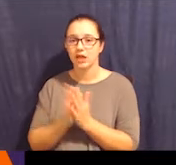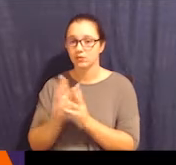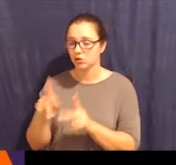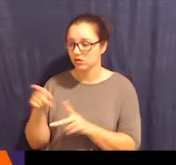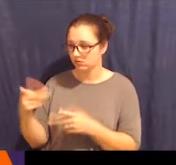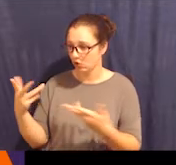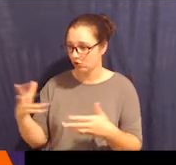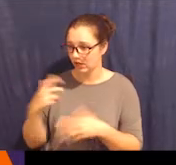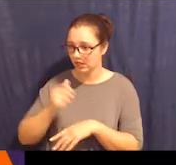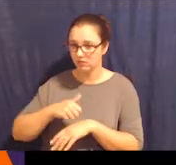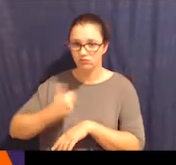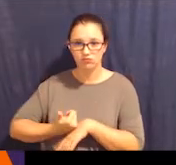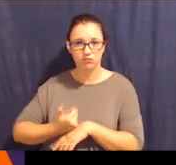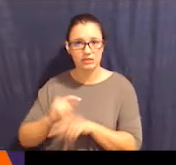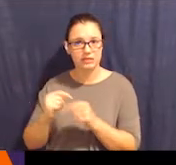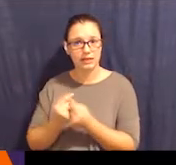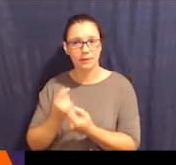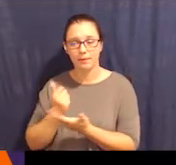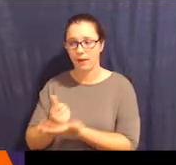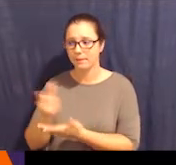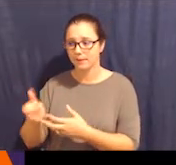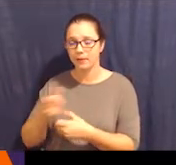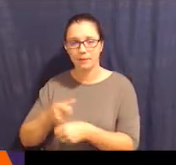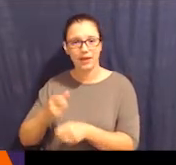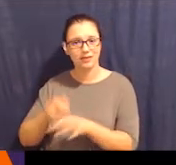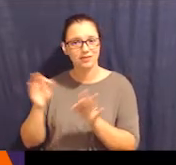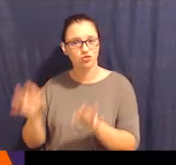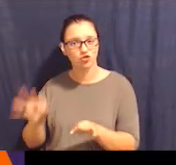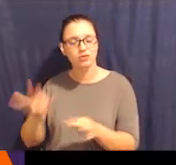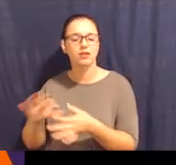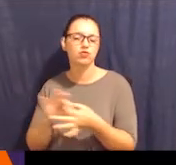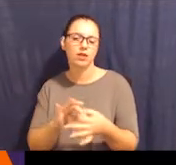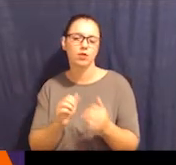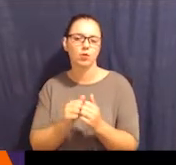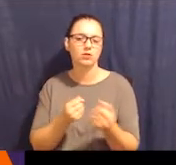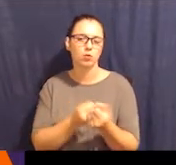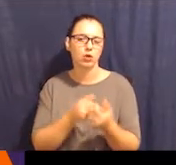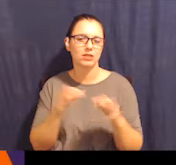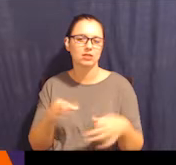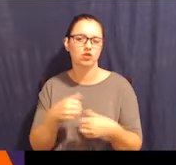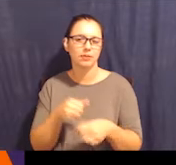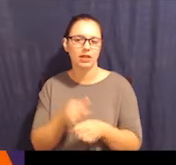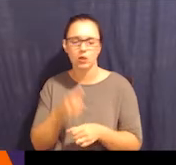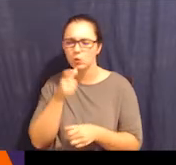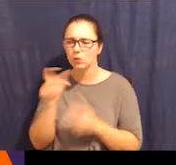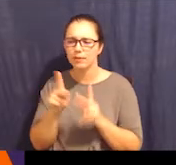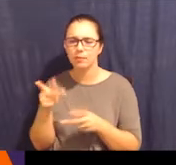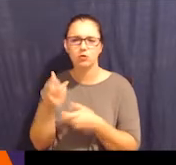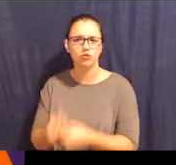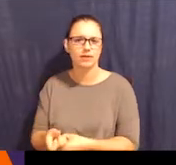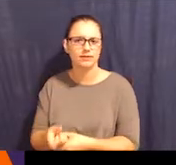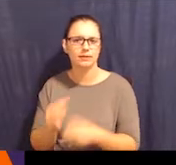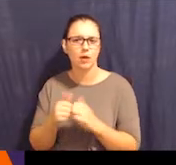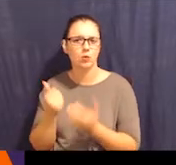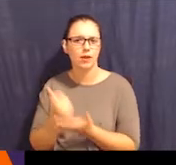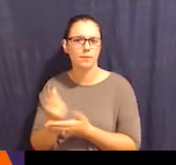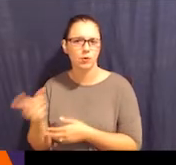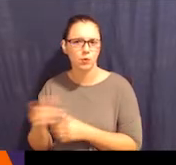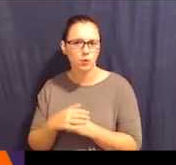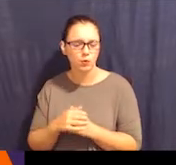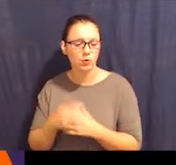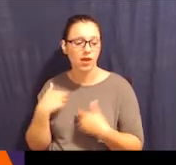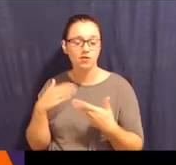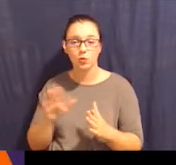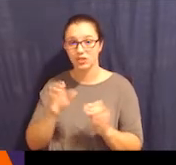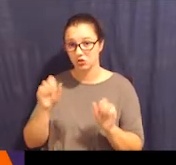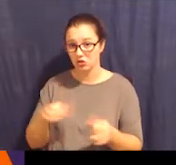person whether they've already developed a team to help them make decisions, right? This is related to supported decision-making. Who are the people who you trust? How do they help you?